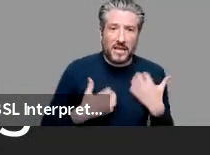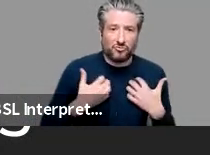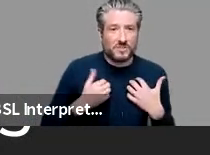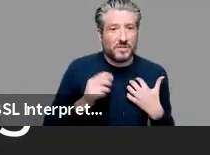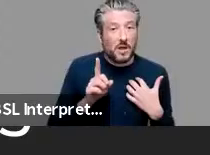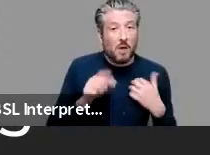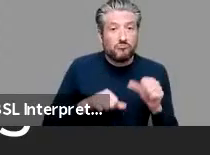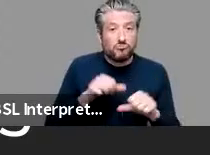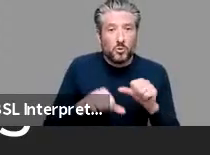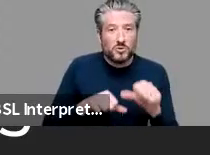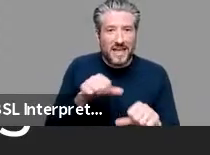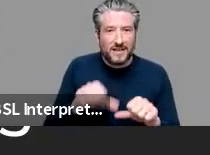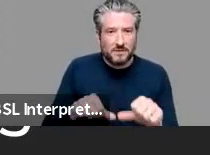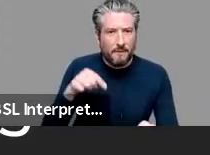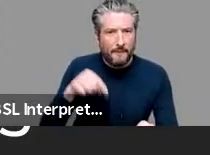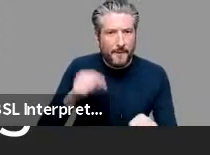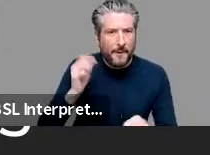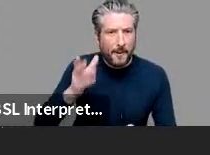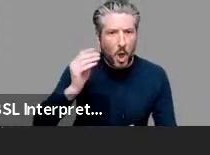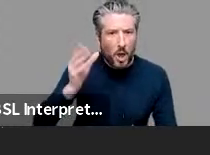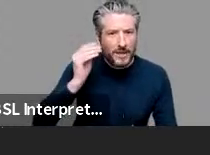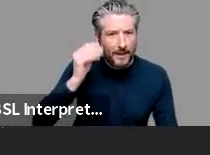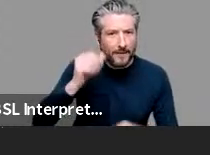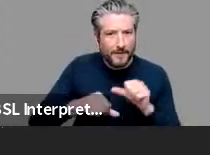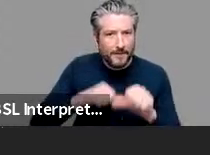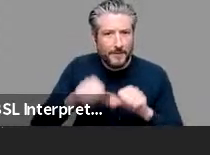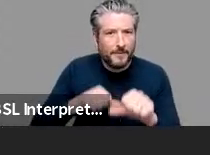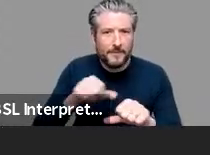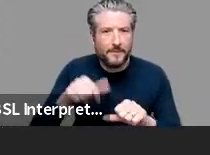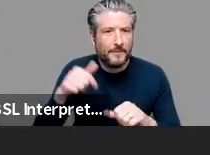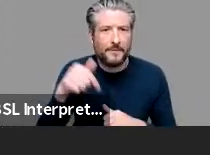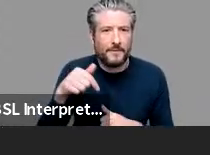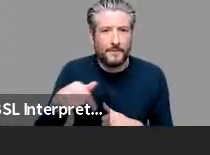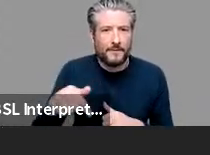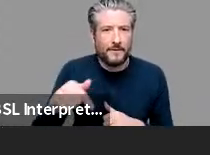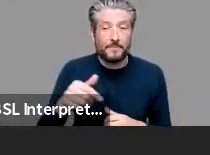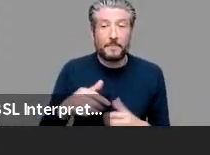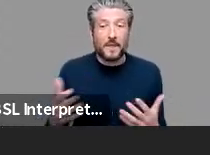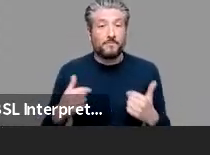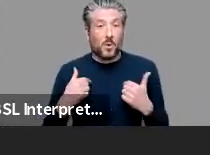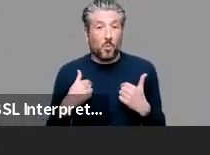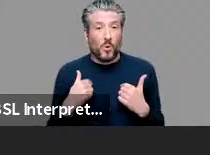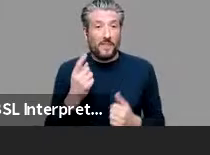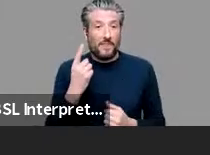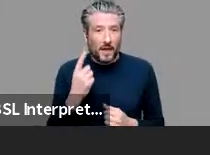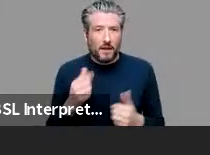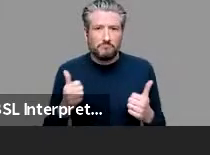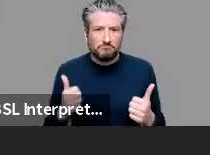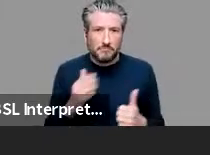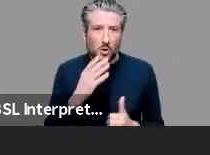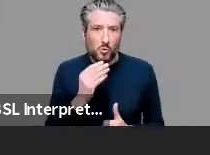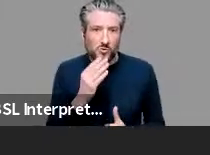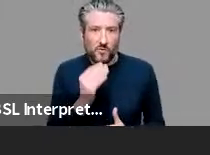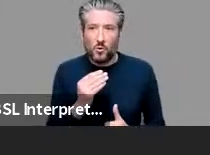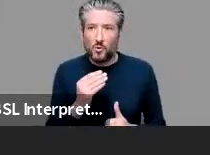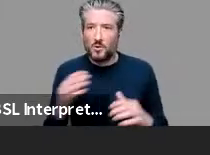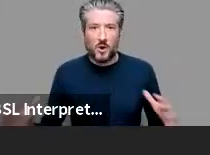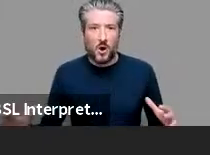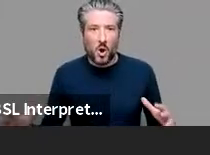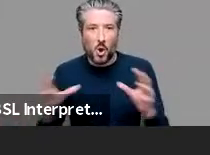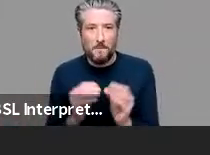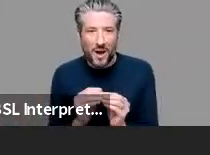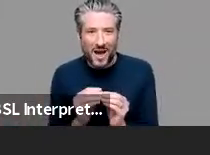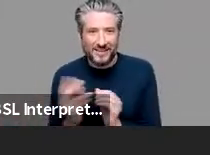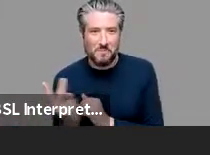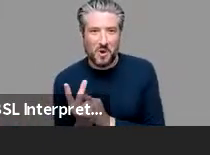rats learned to navigate the maze and we think we can fruitfully combine these partial interests of psychology and